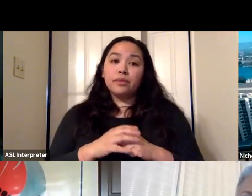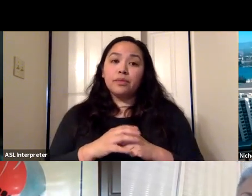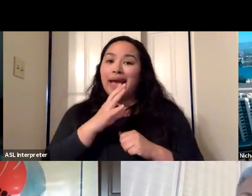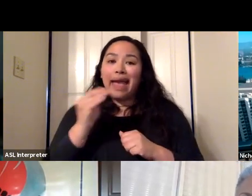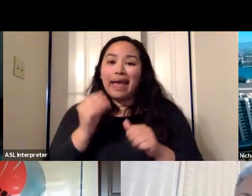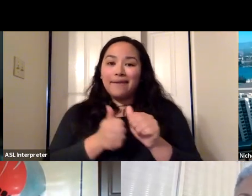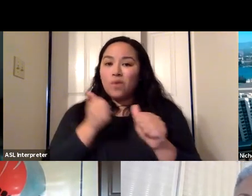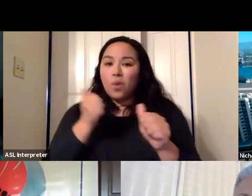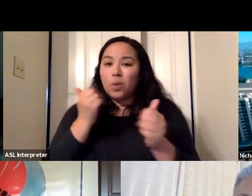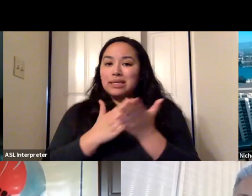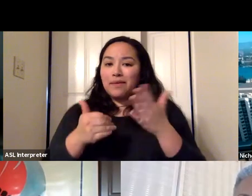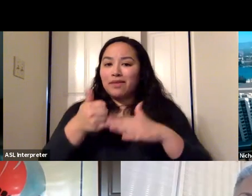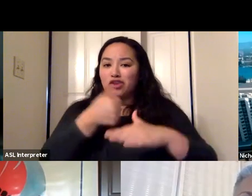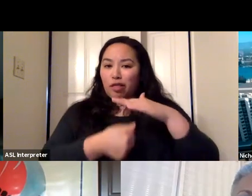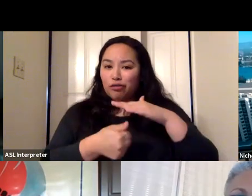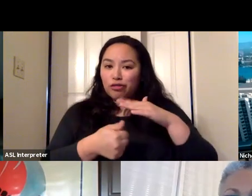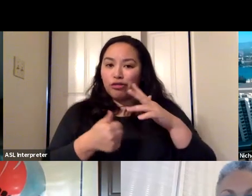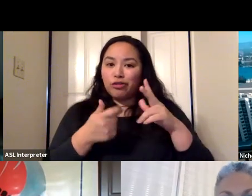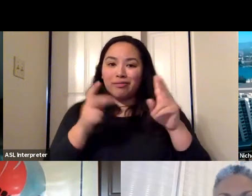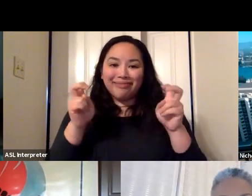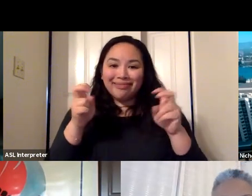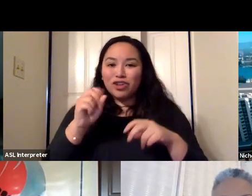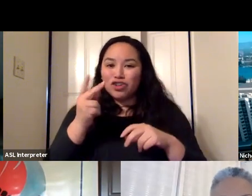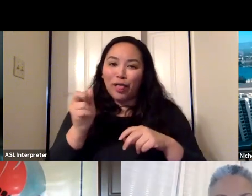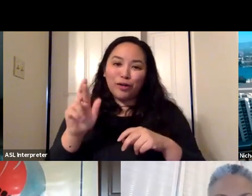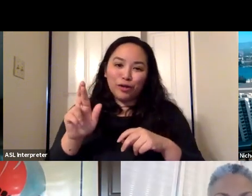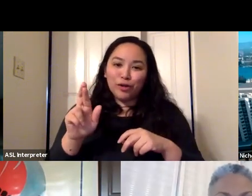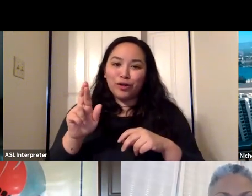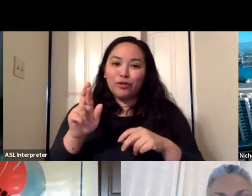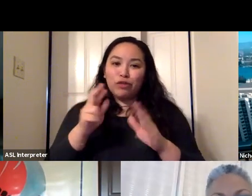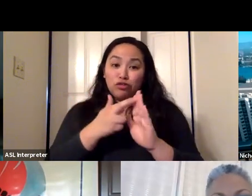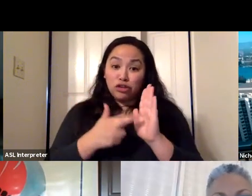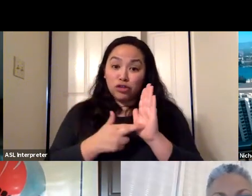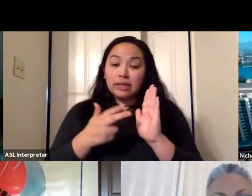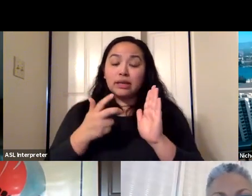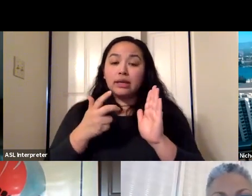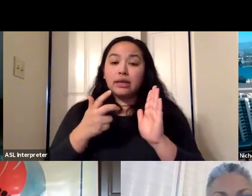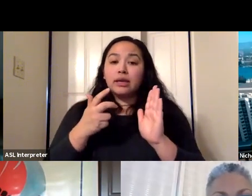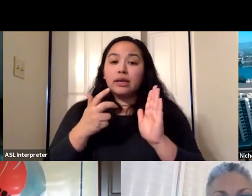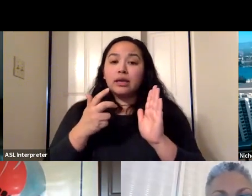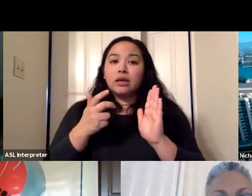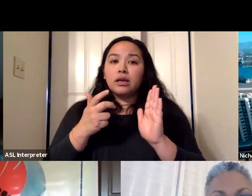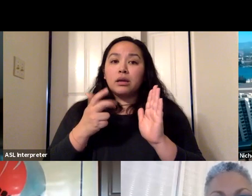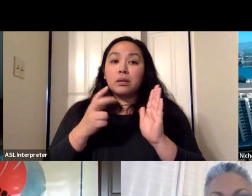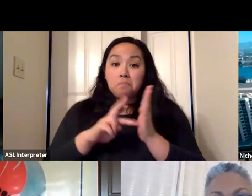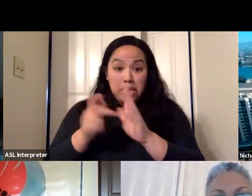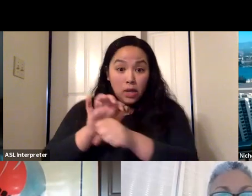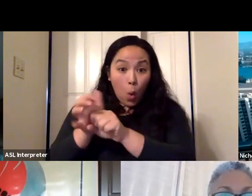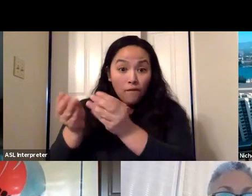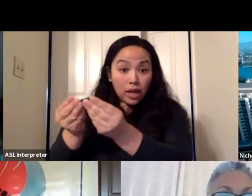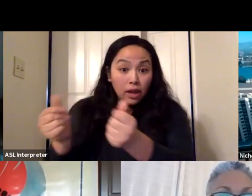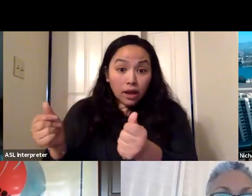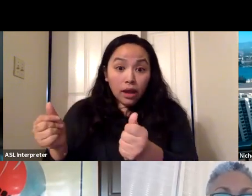place restrictions that we've been living with for so long. It doesn't mean COVID has gone away. It just means that the business and